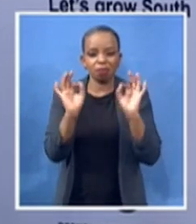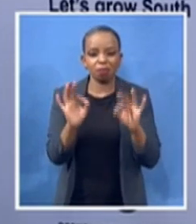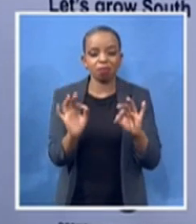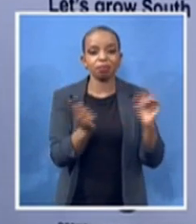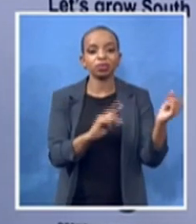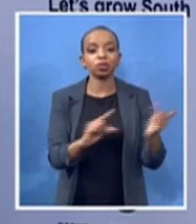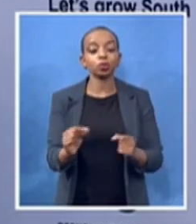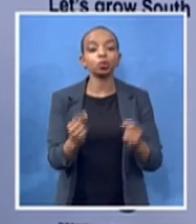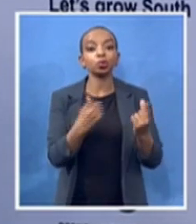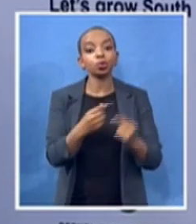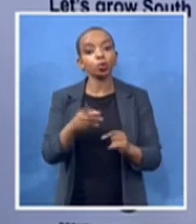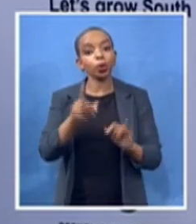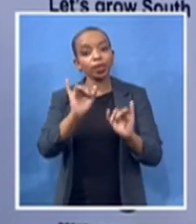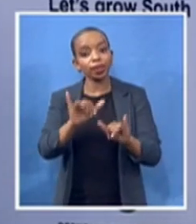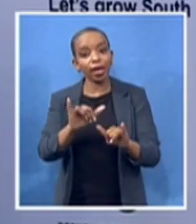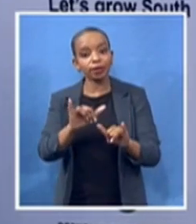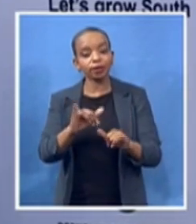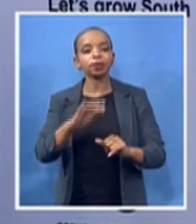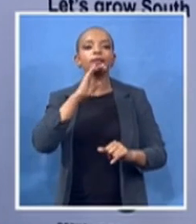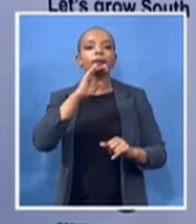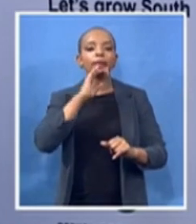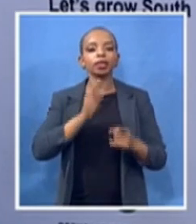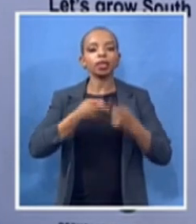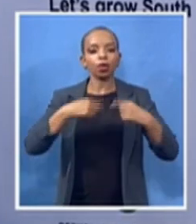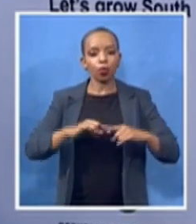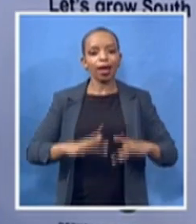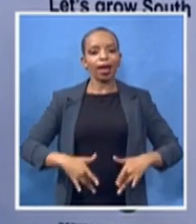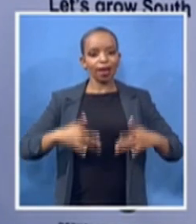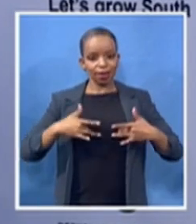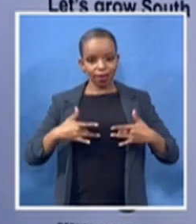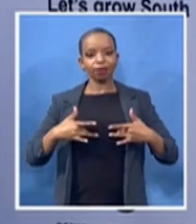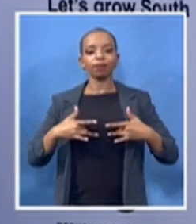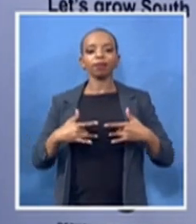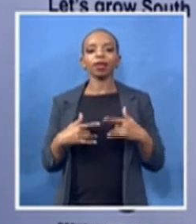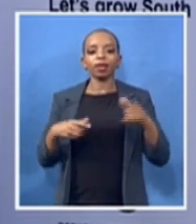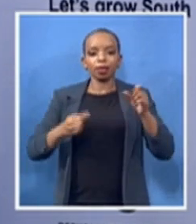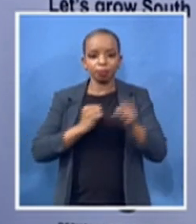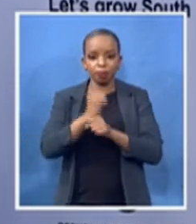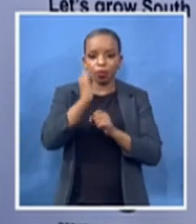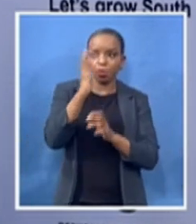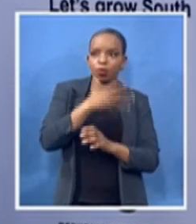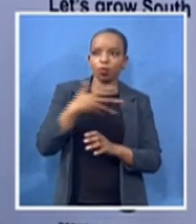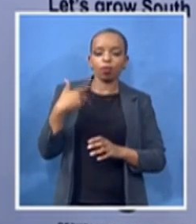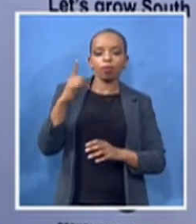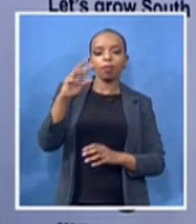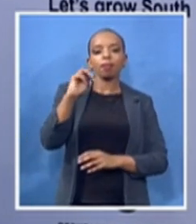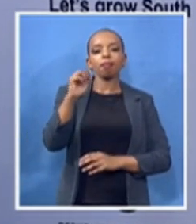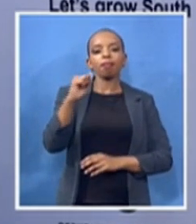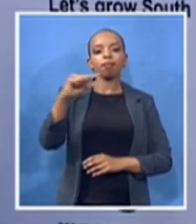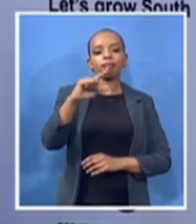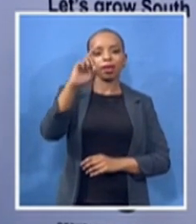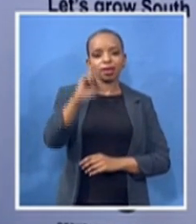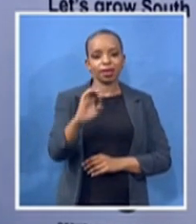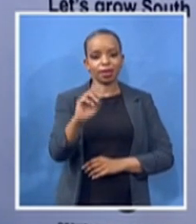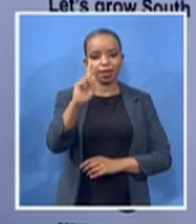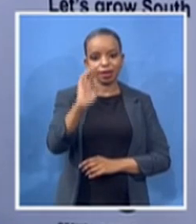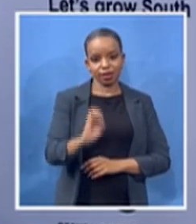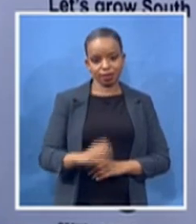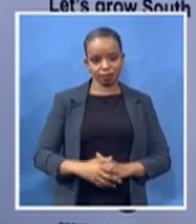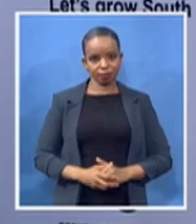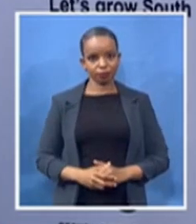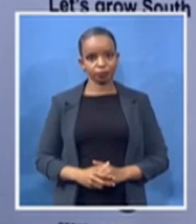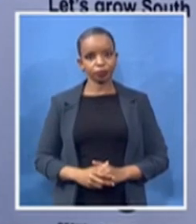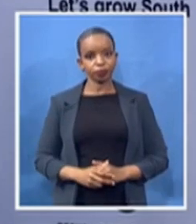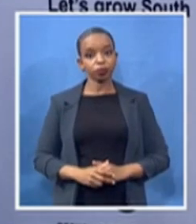and as the women missionary society of the amy church we are saying because she